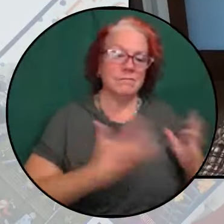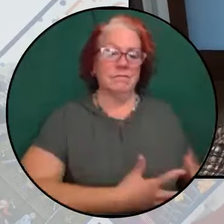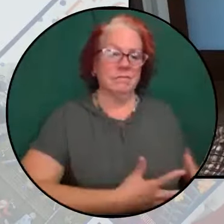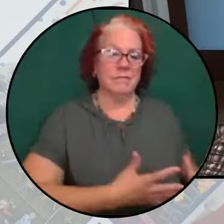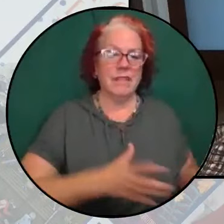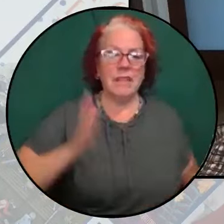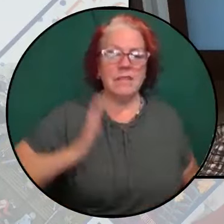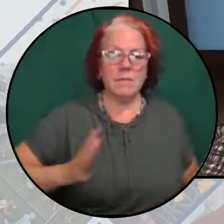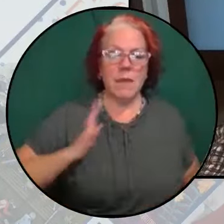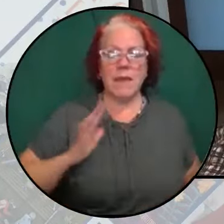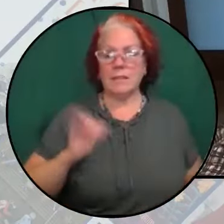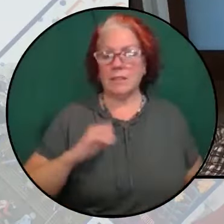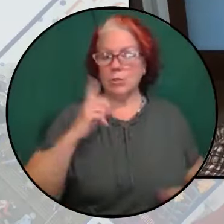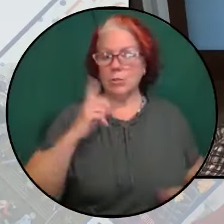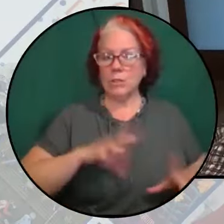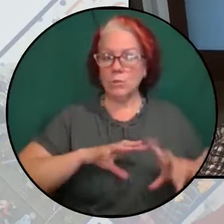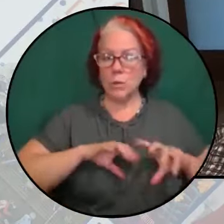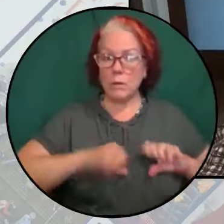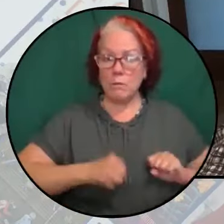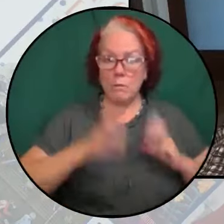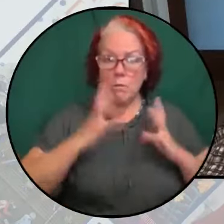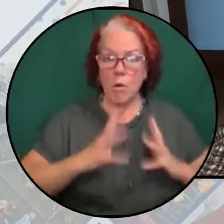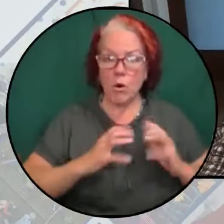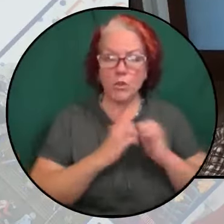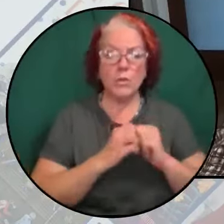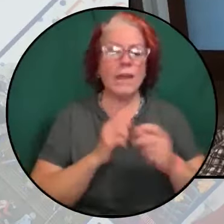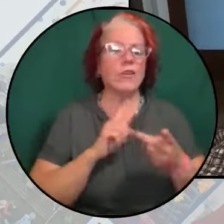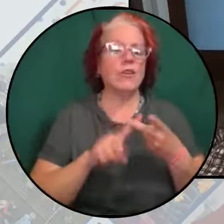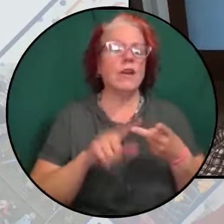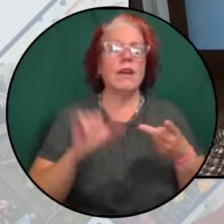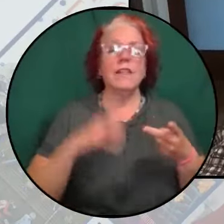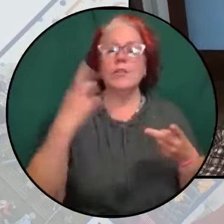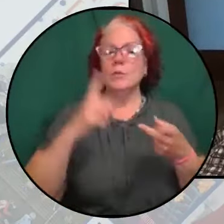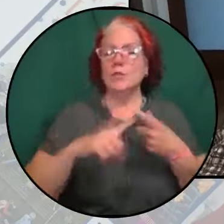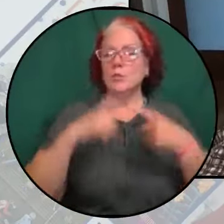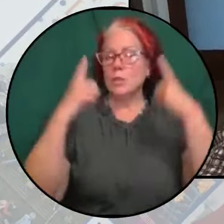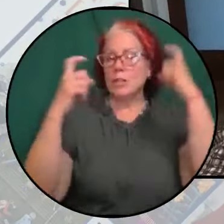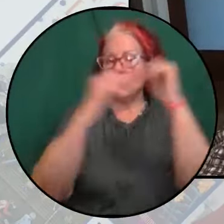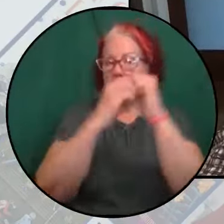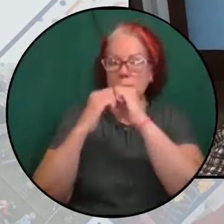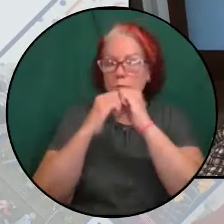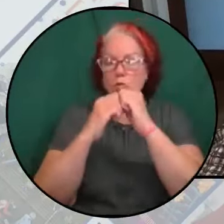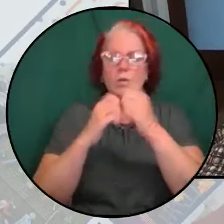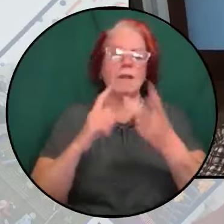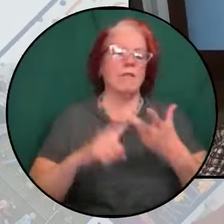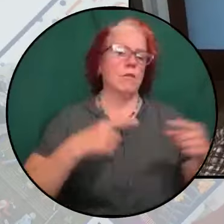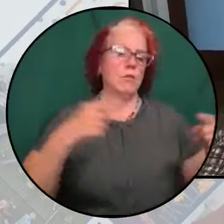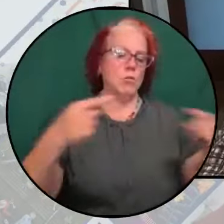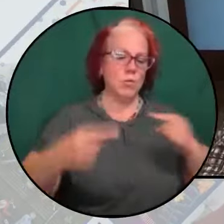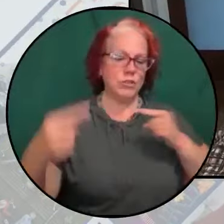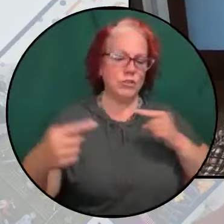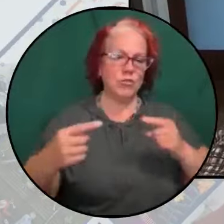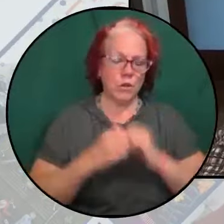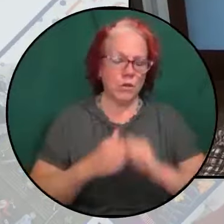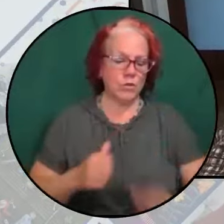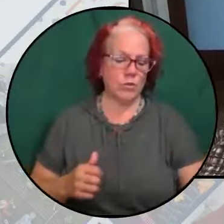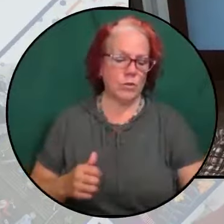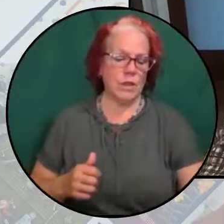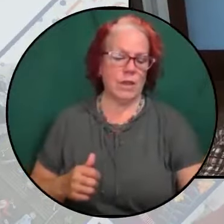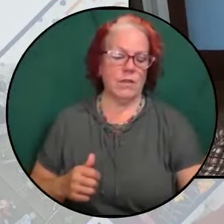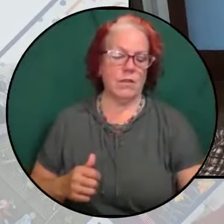we mourn together, this is why we dream together, this is why we struggle together, and this is why we